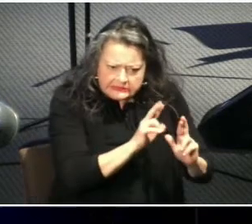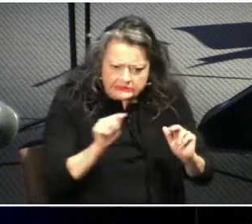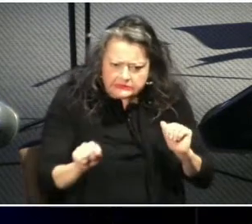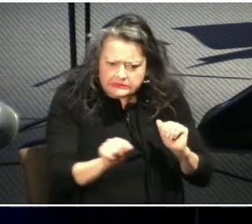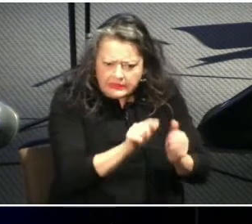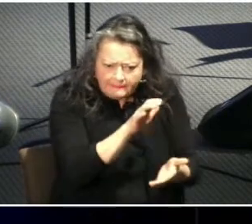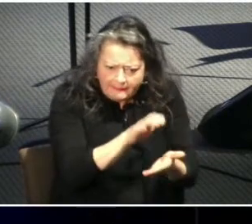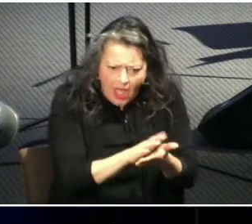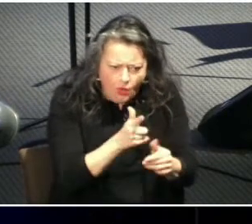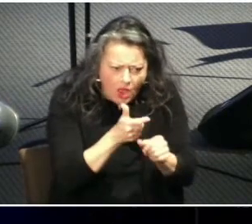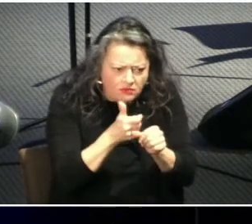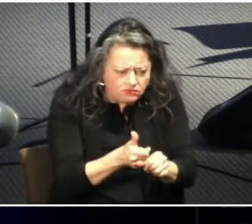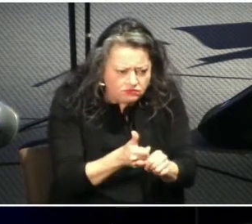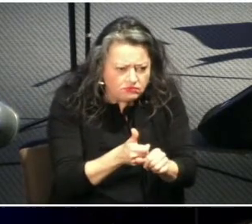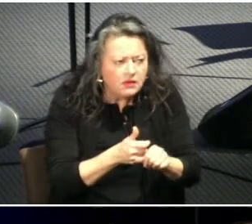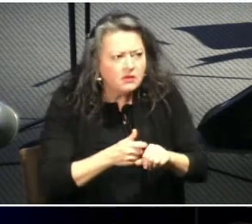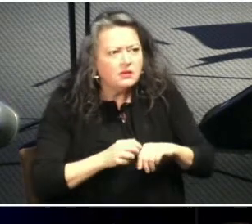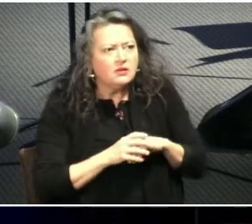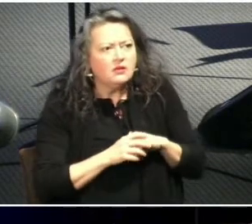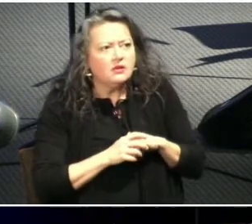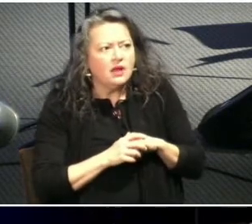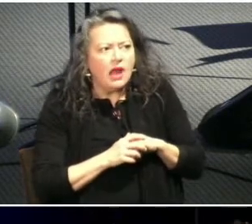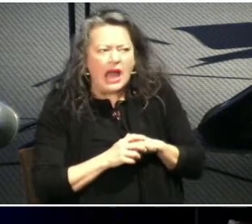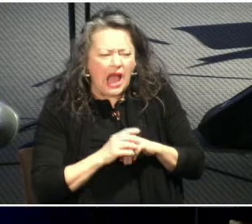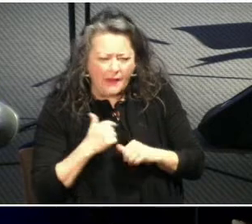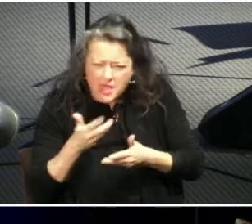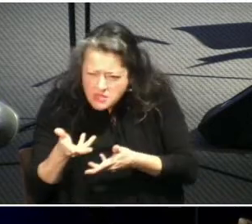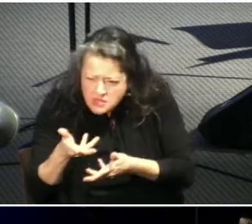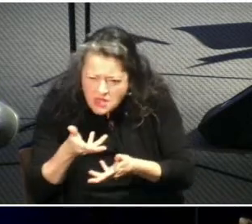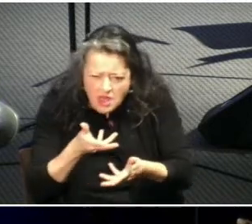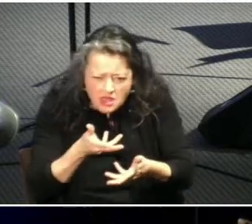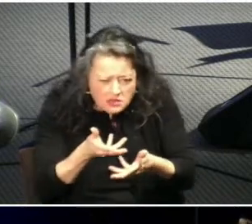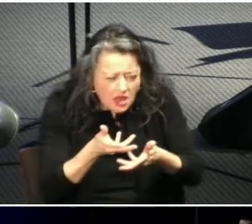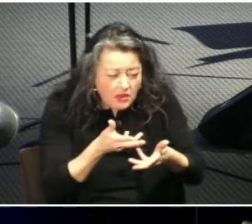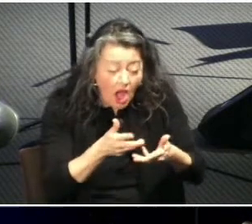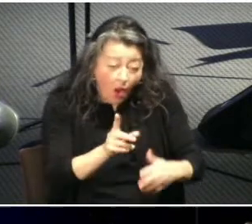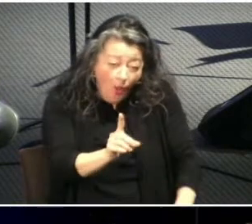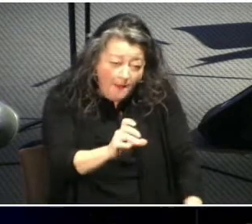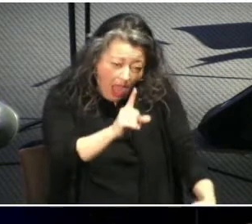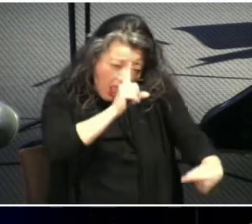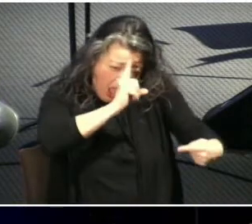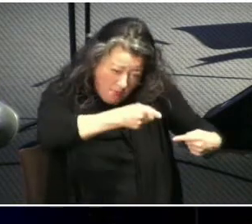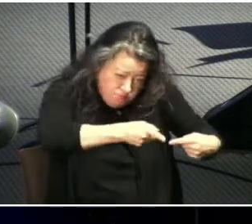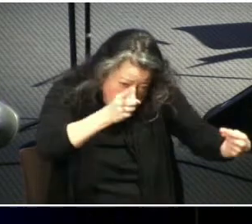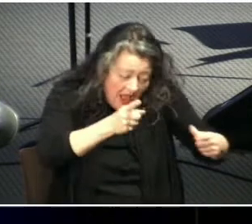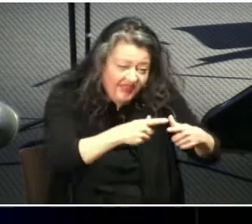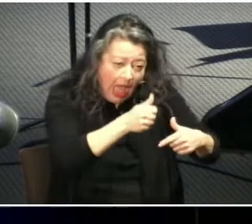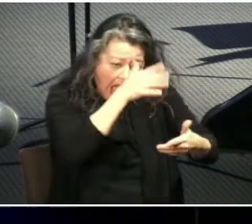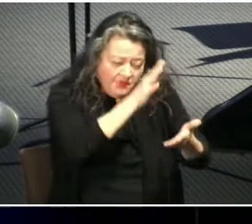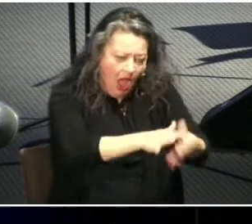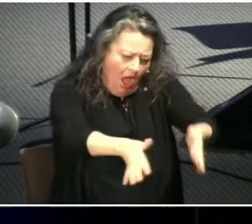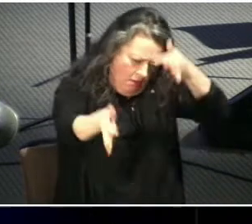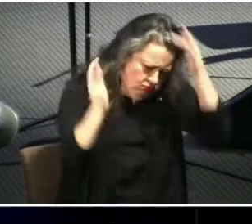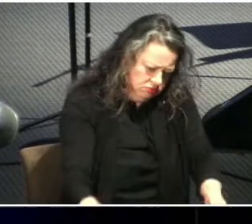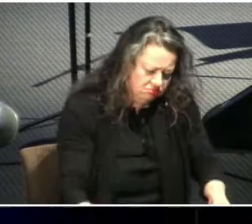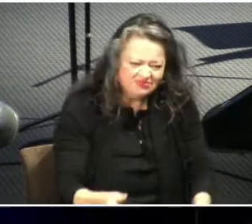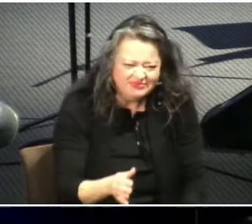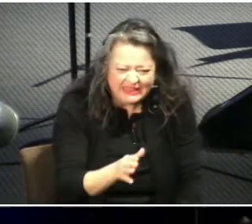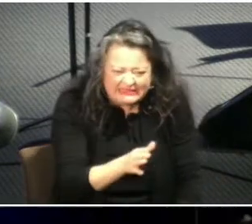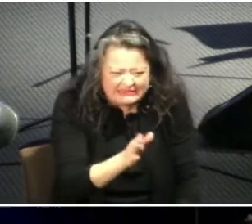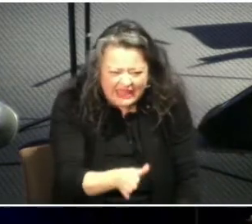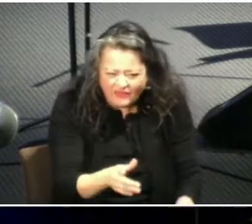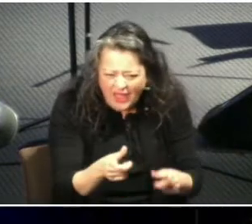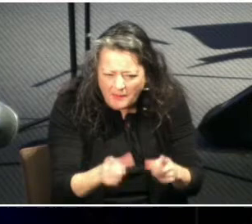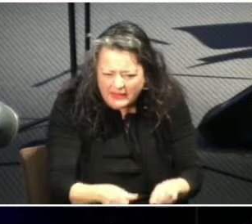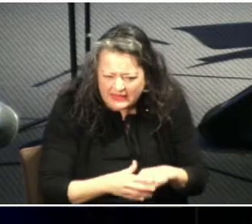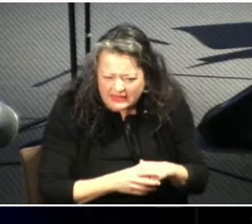not sure that this situation does come up where the husband just gets the final say regardless of what the wife is